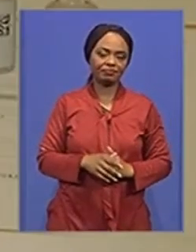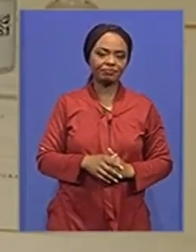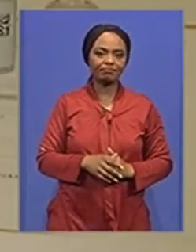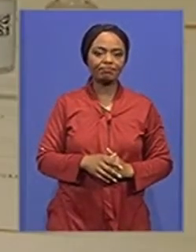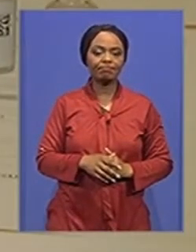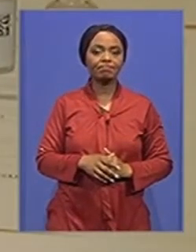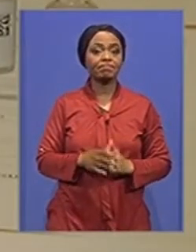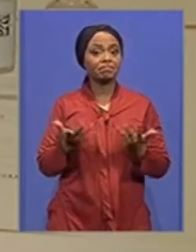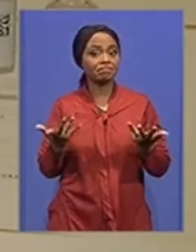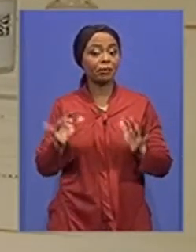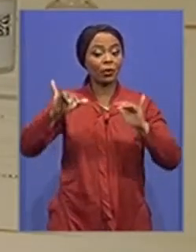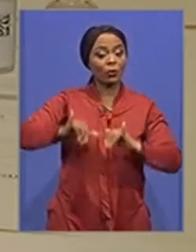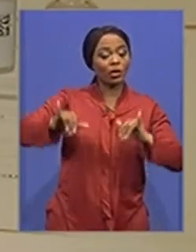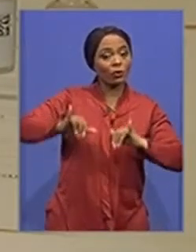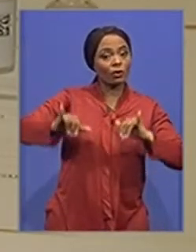Department of International Relations and